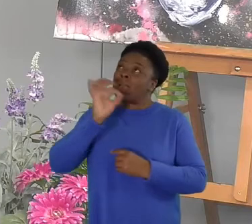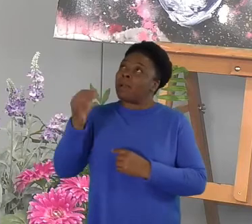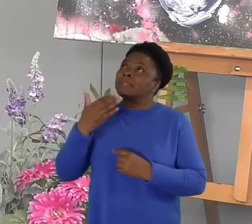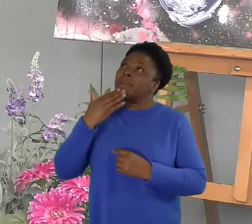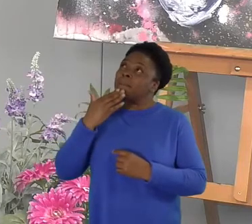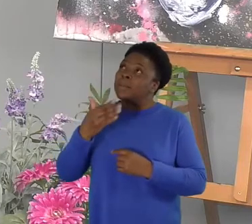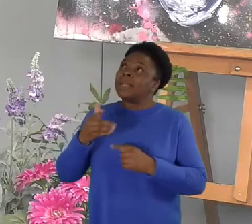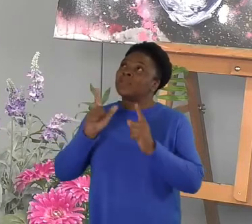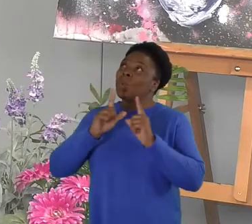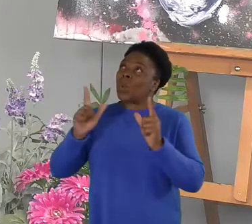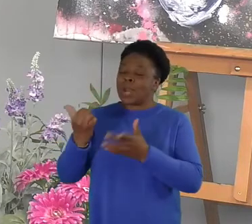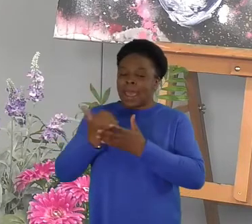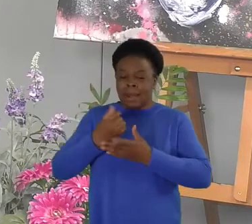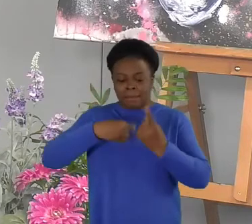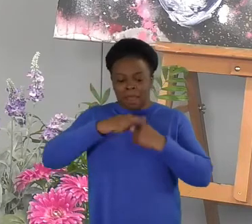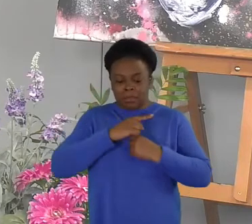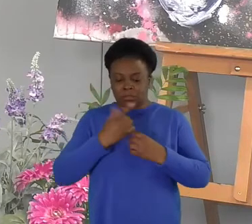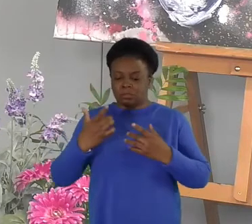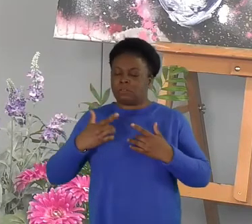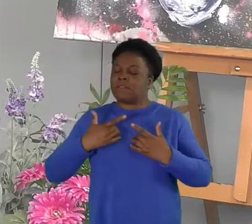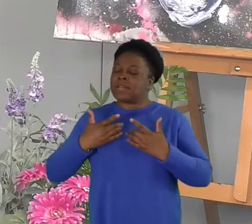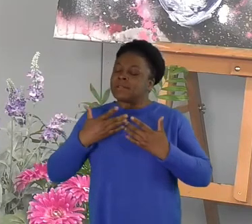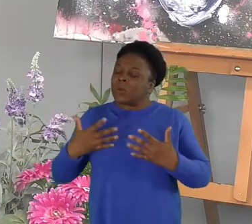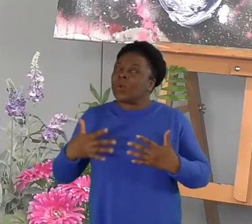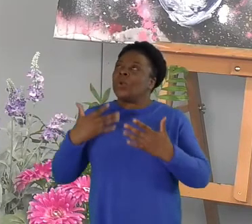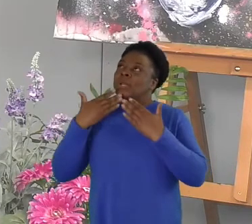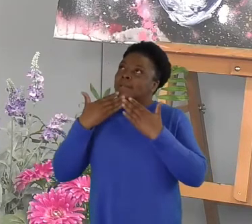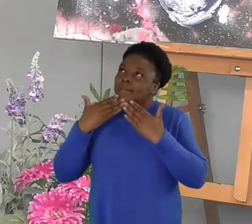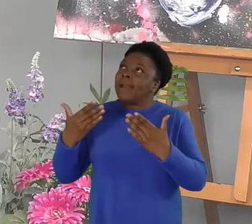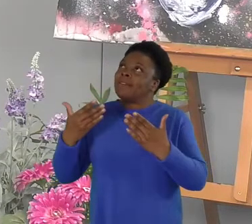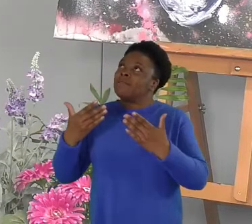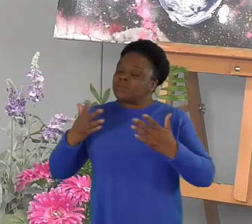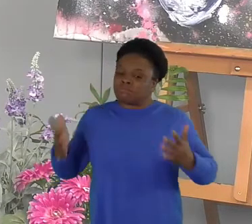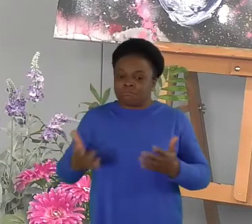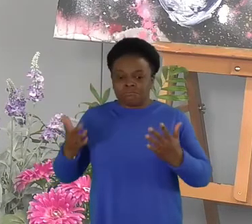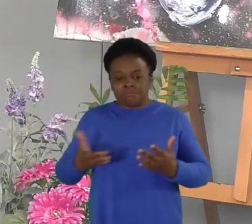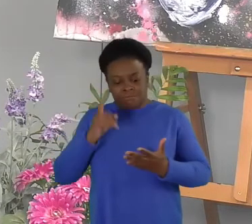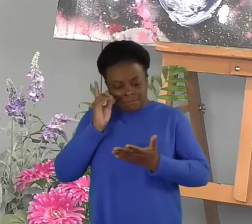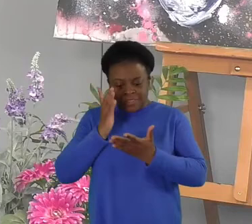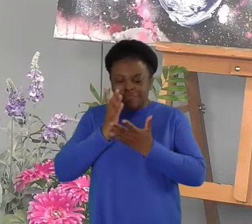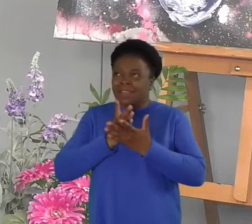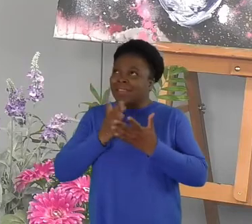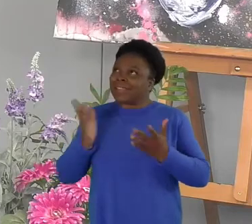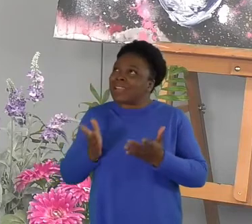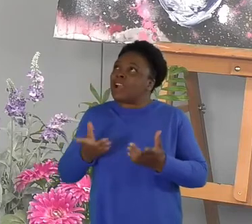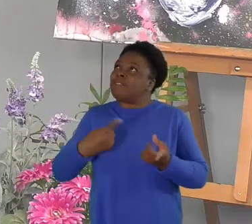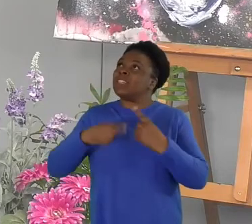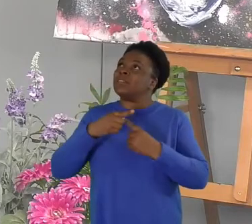thankfulness, stir up hope again and gently lead us into a new future.